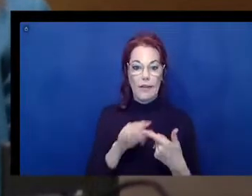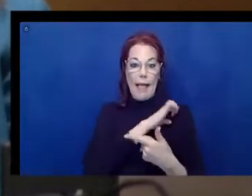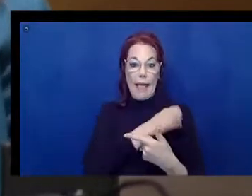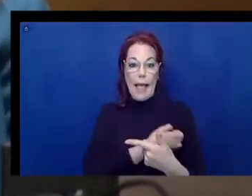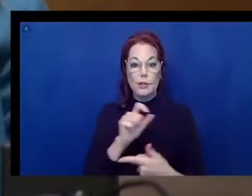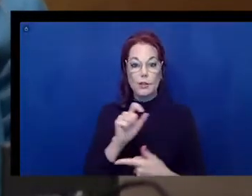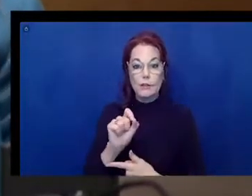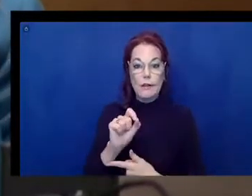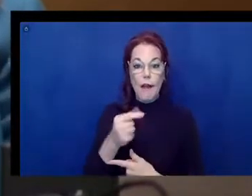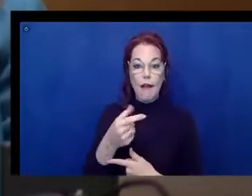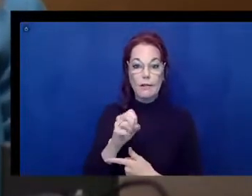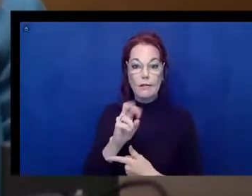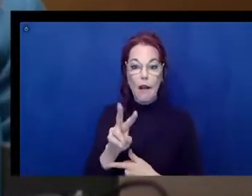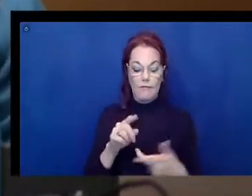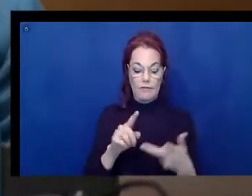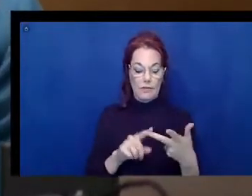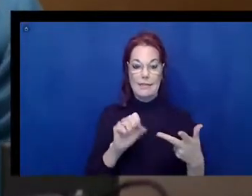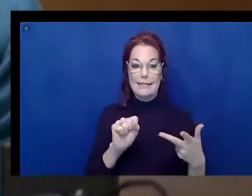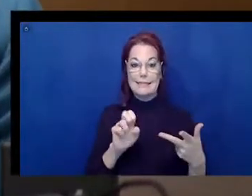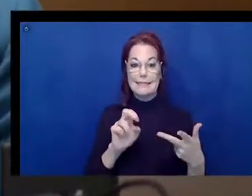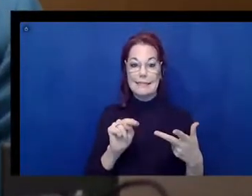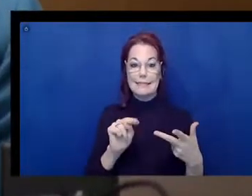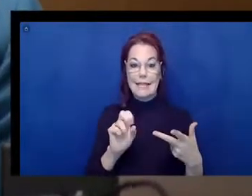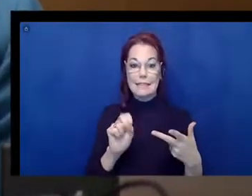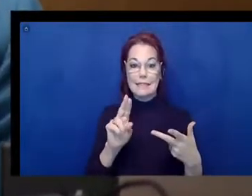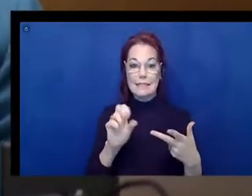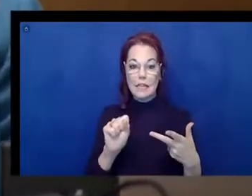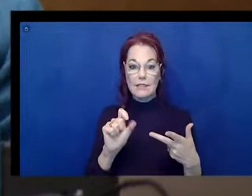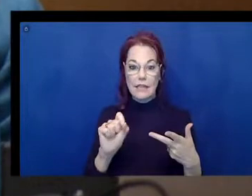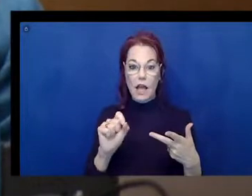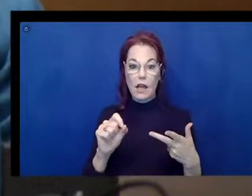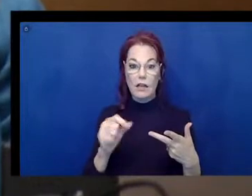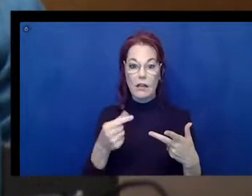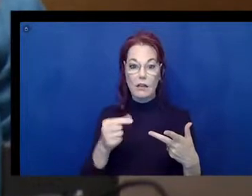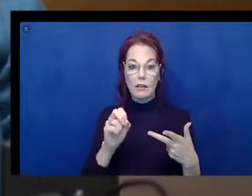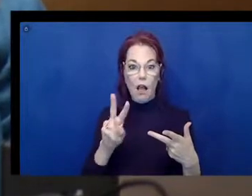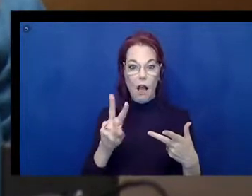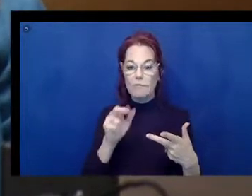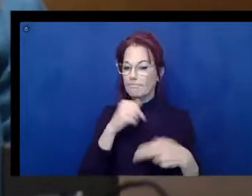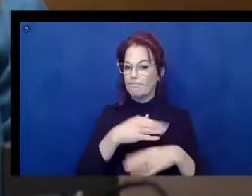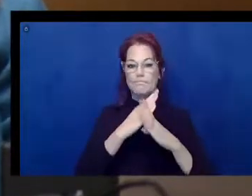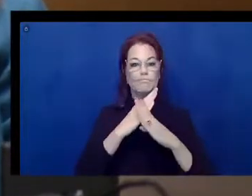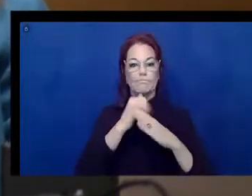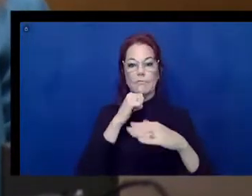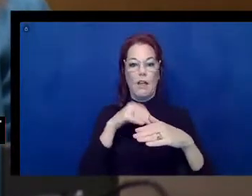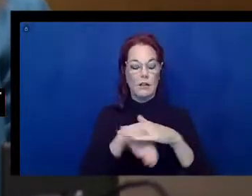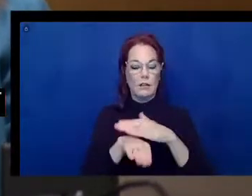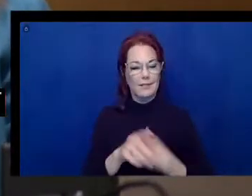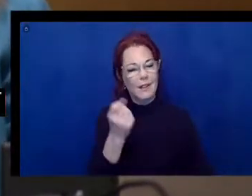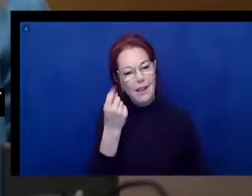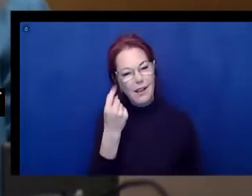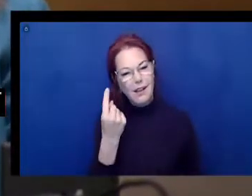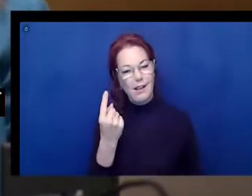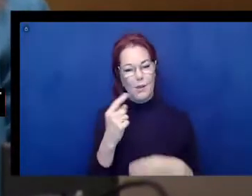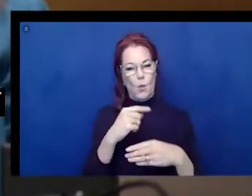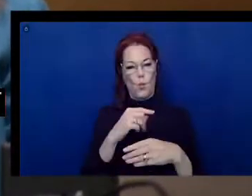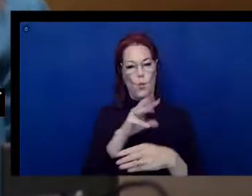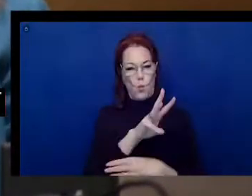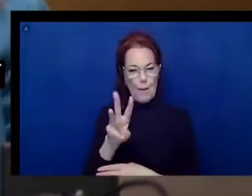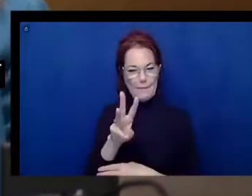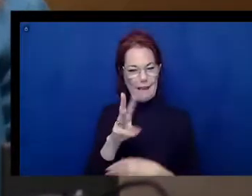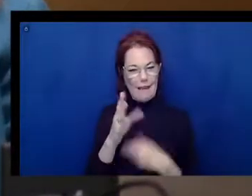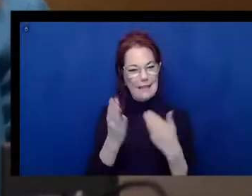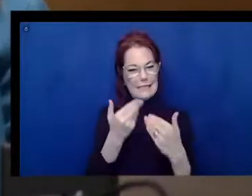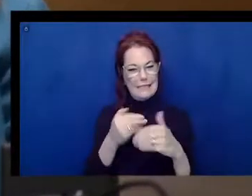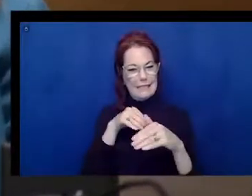.gov. And websites are the simplest form of technology to make accessible. The accessibility of other forms of federal